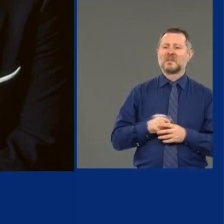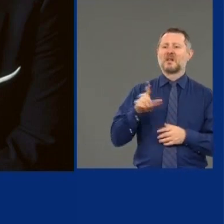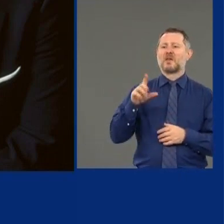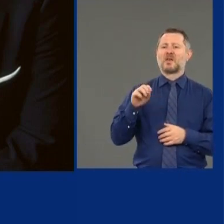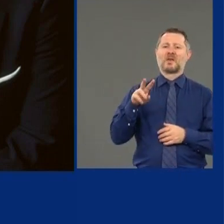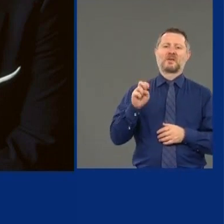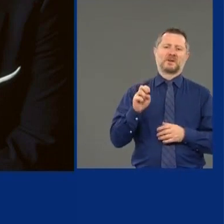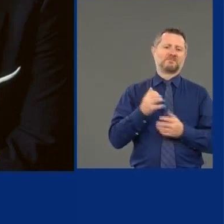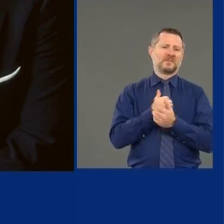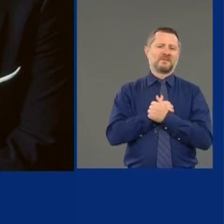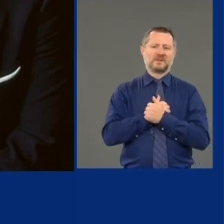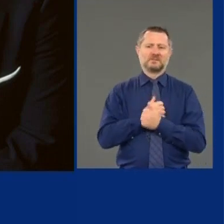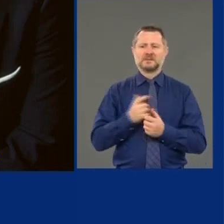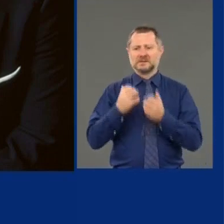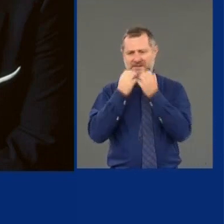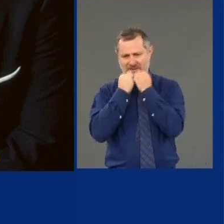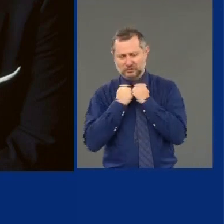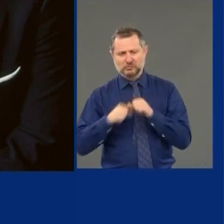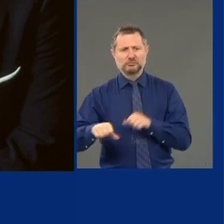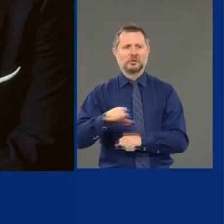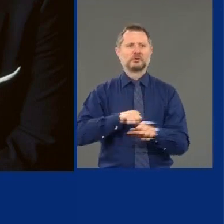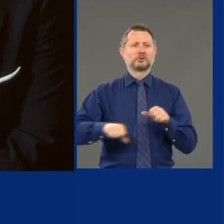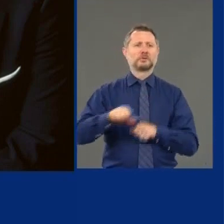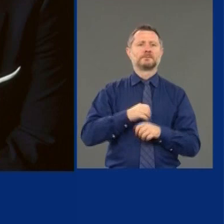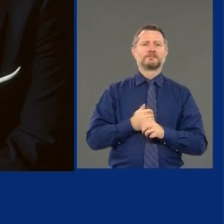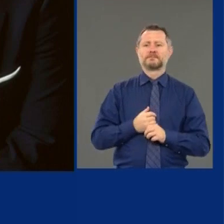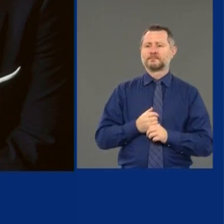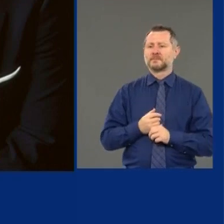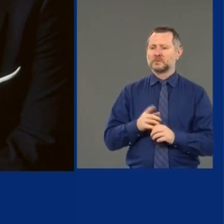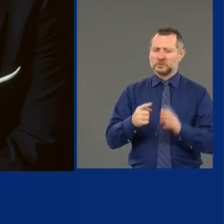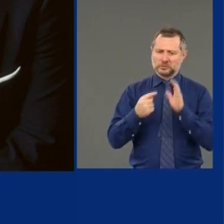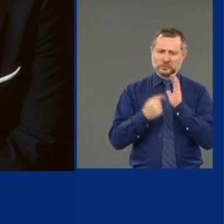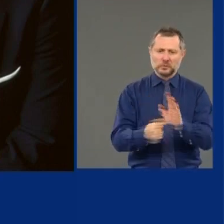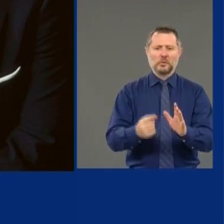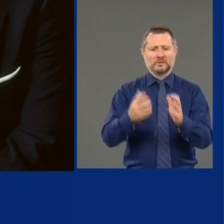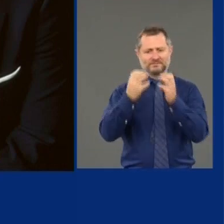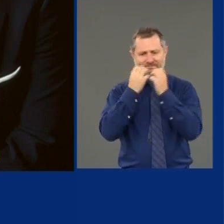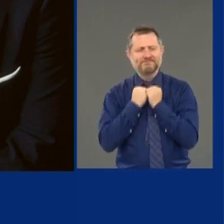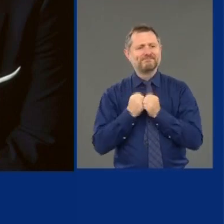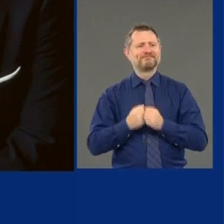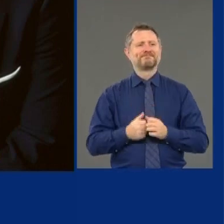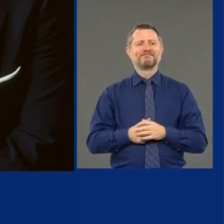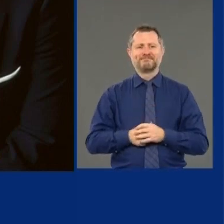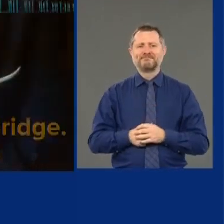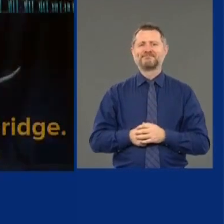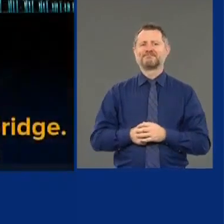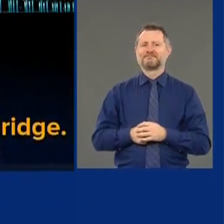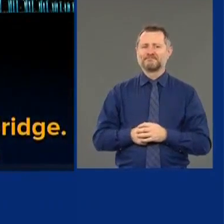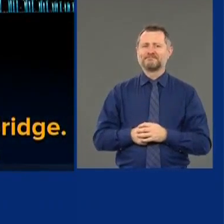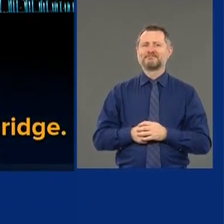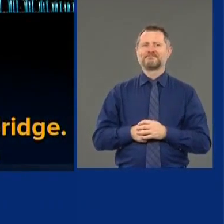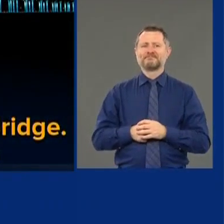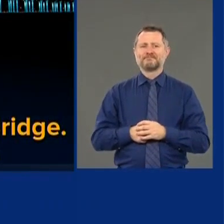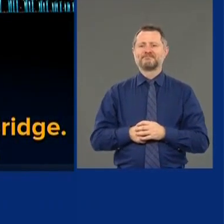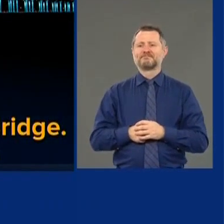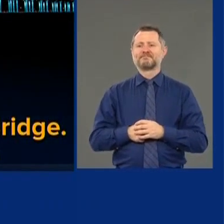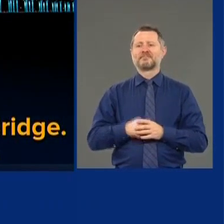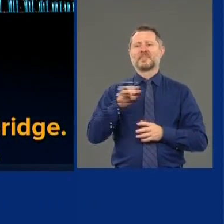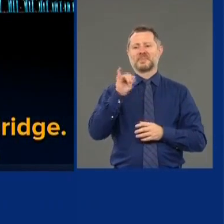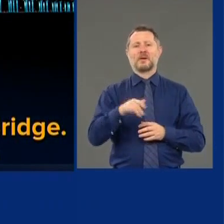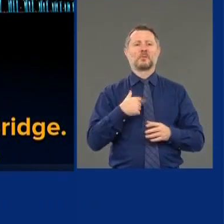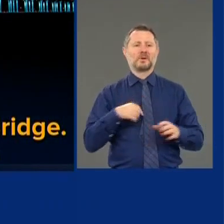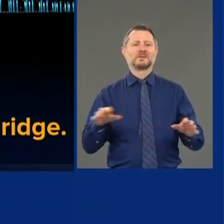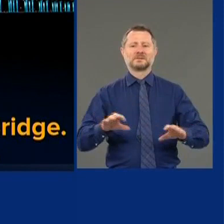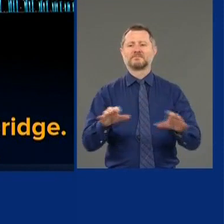Care about one another. And act like you care about one another and you love one another. And that's what we did.